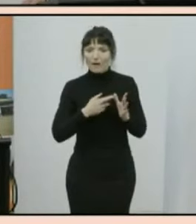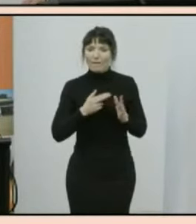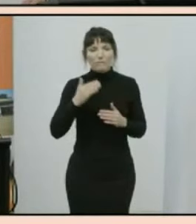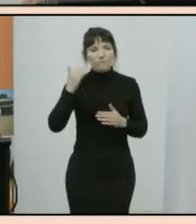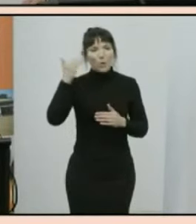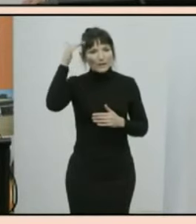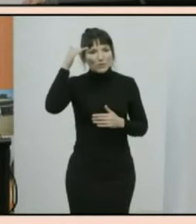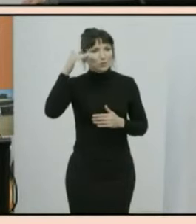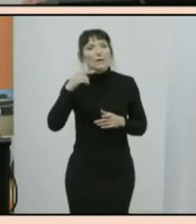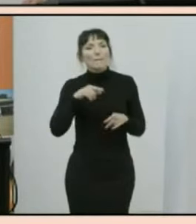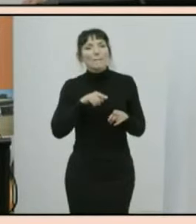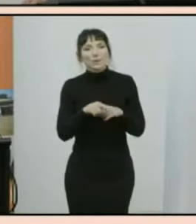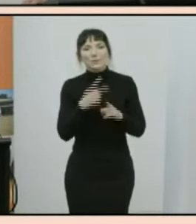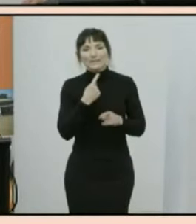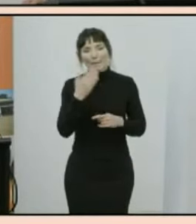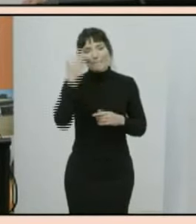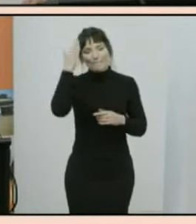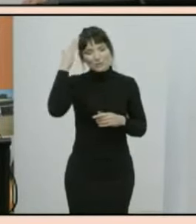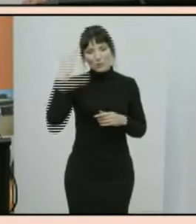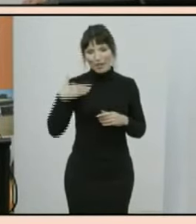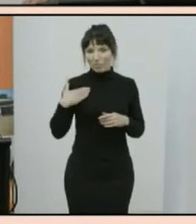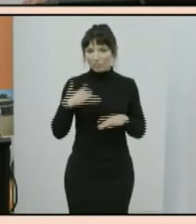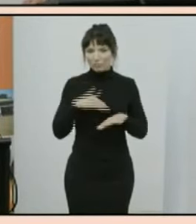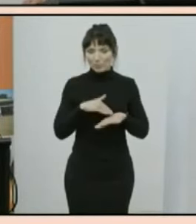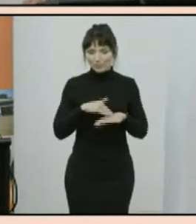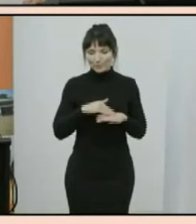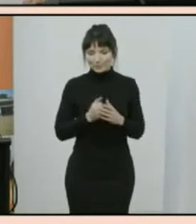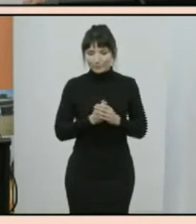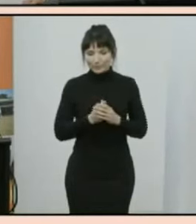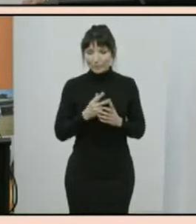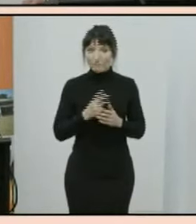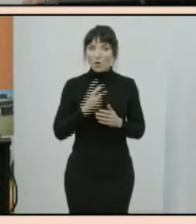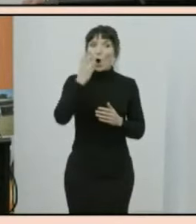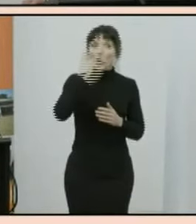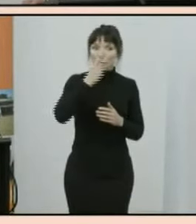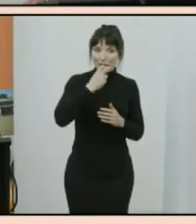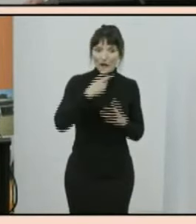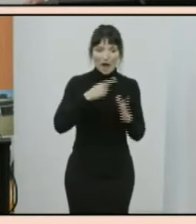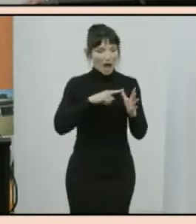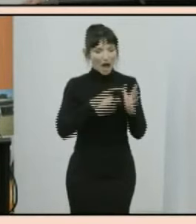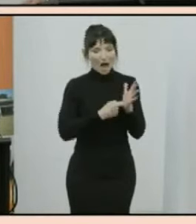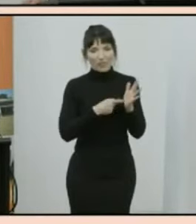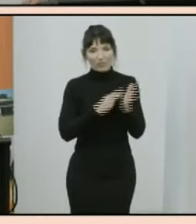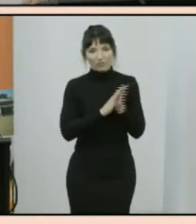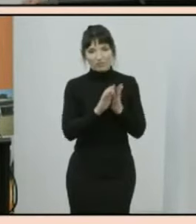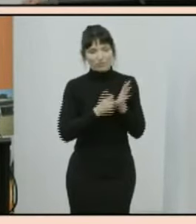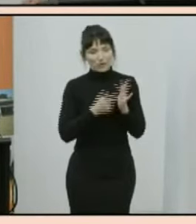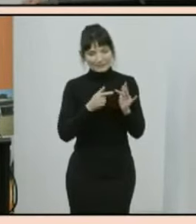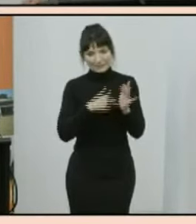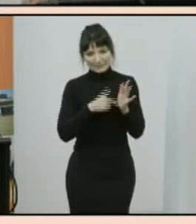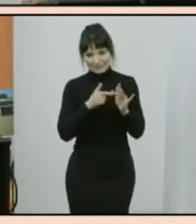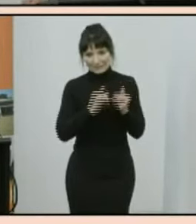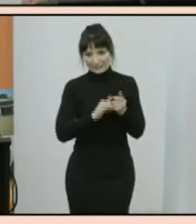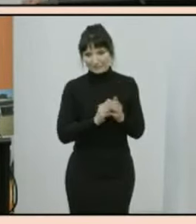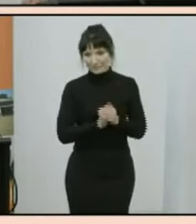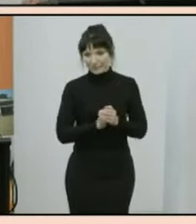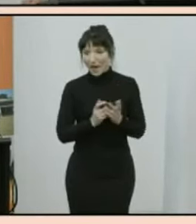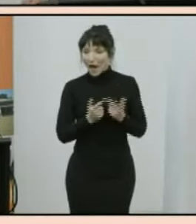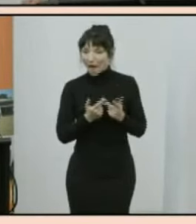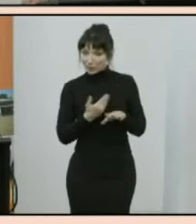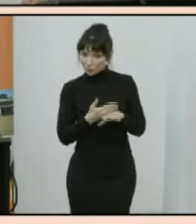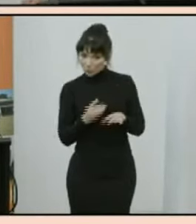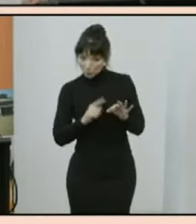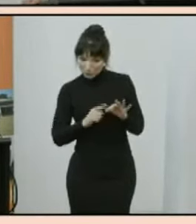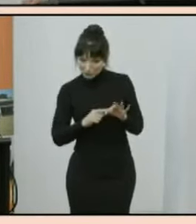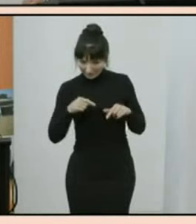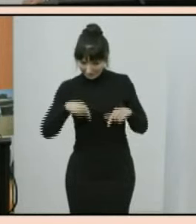conditions and for the older population arthritis the other new question was about